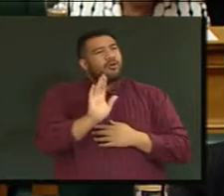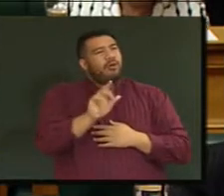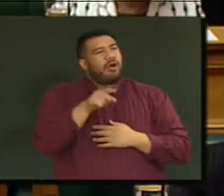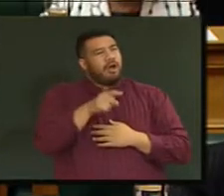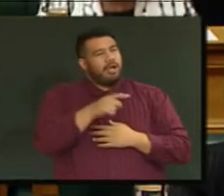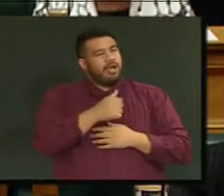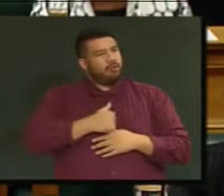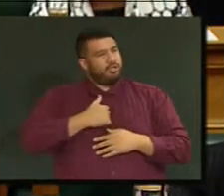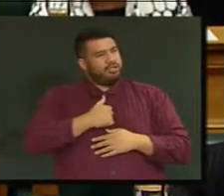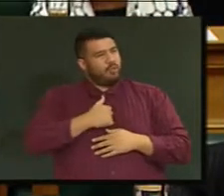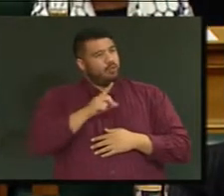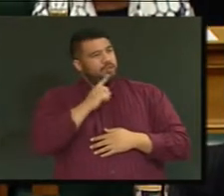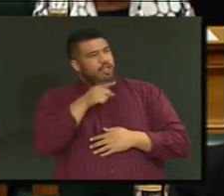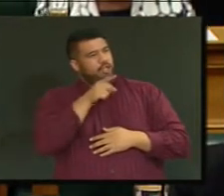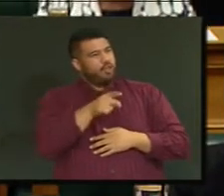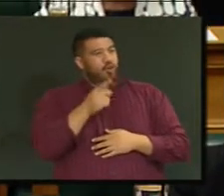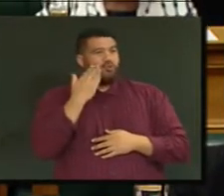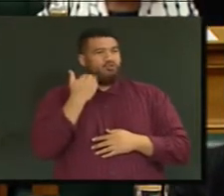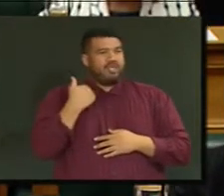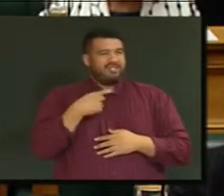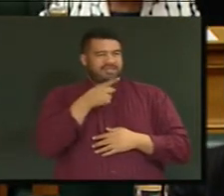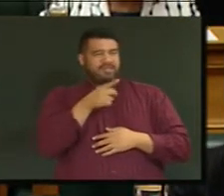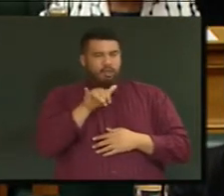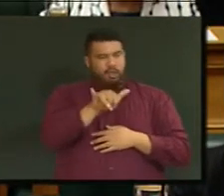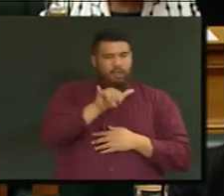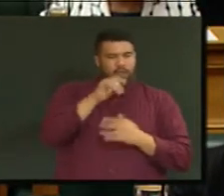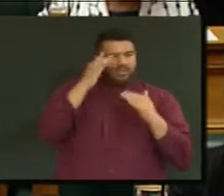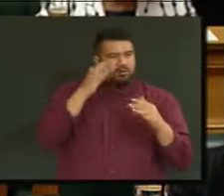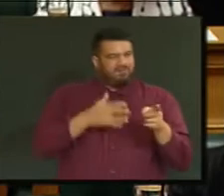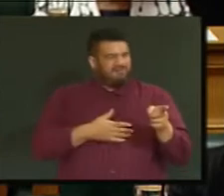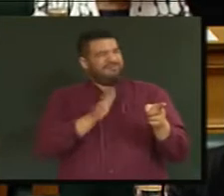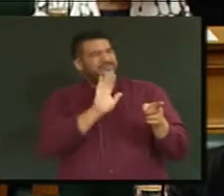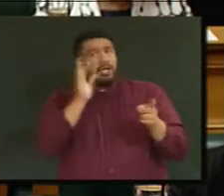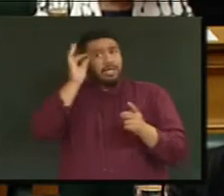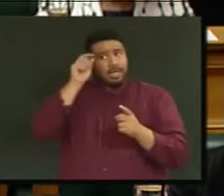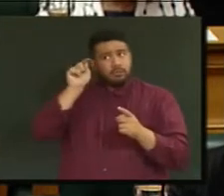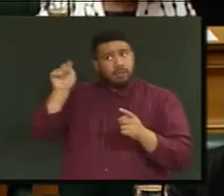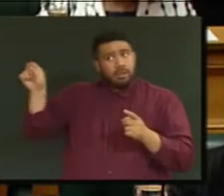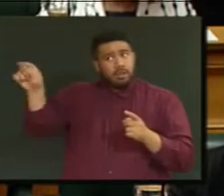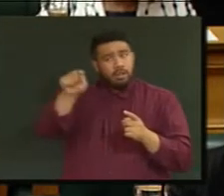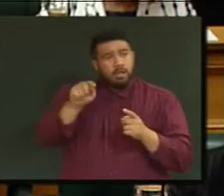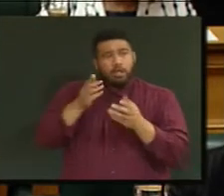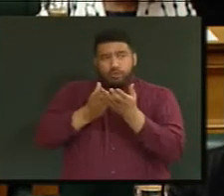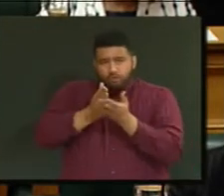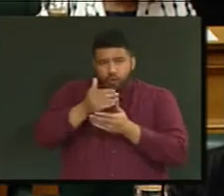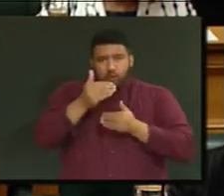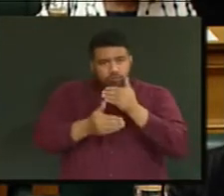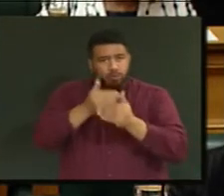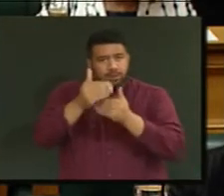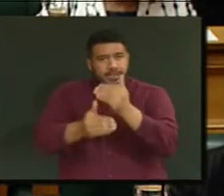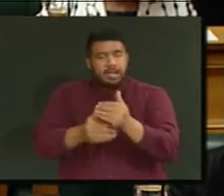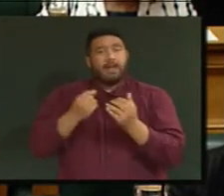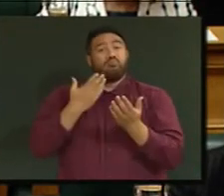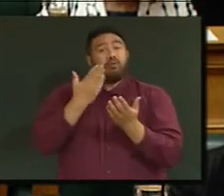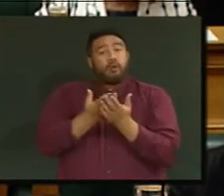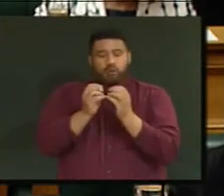conspiracy theory. But actually, councils have been working through a progress where they submit proposals for